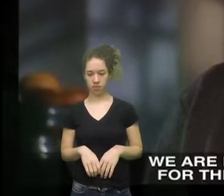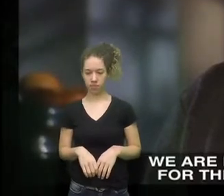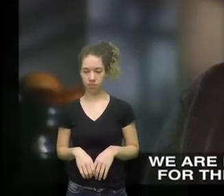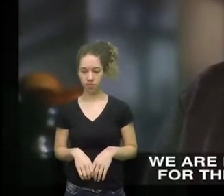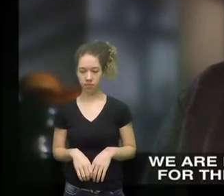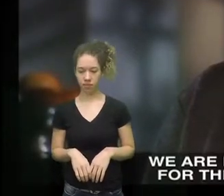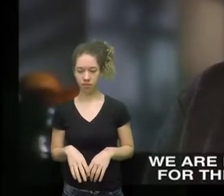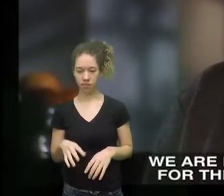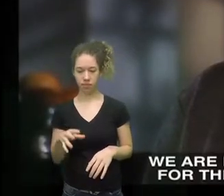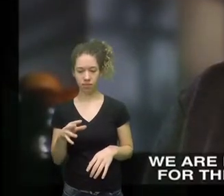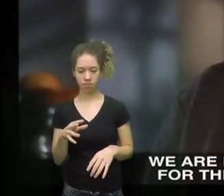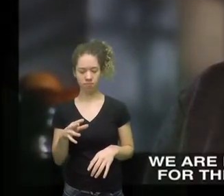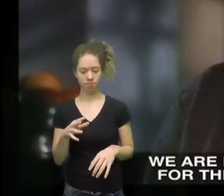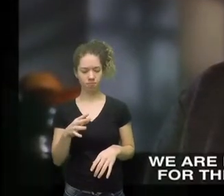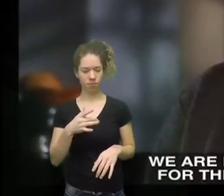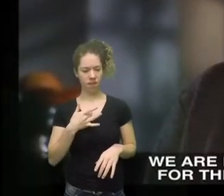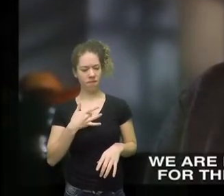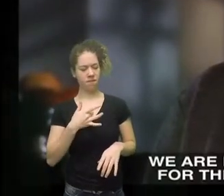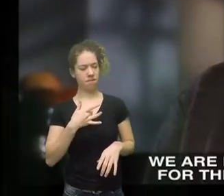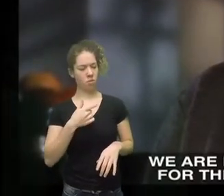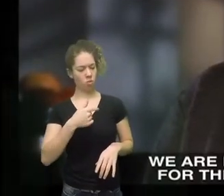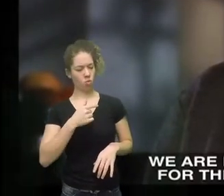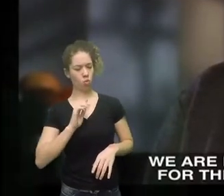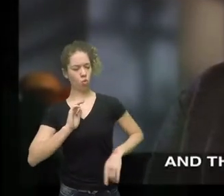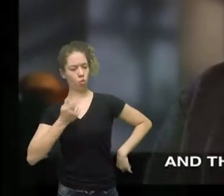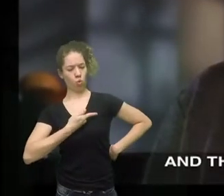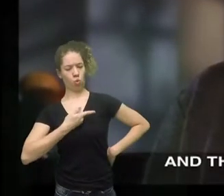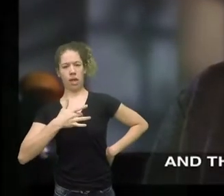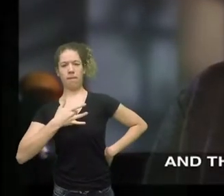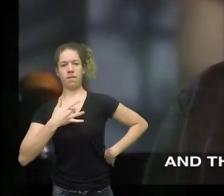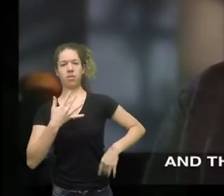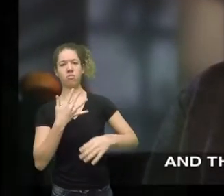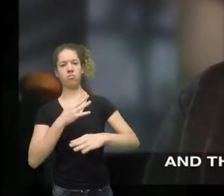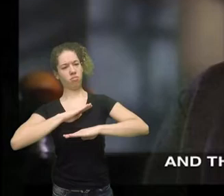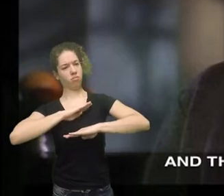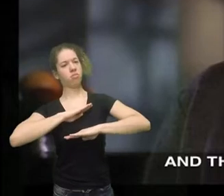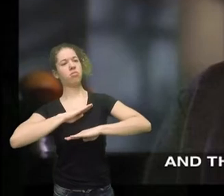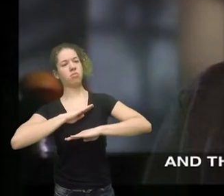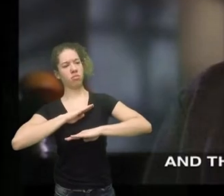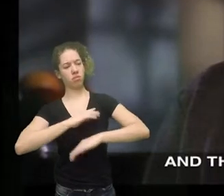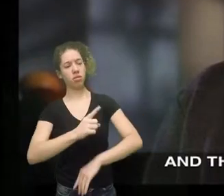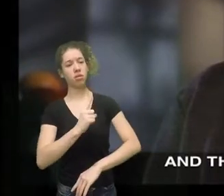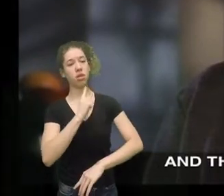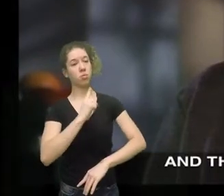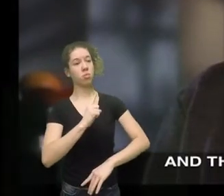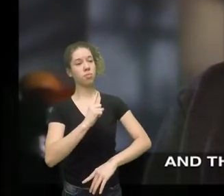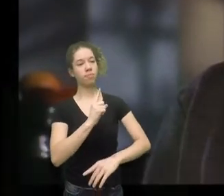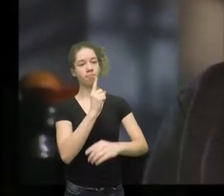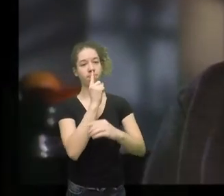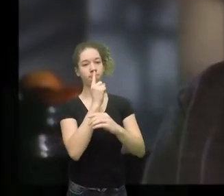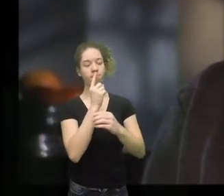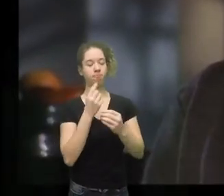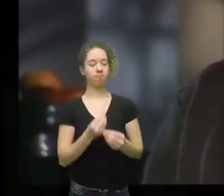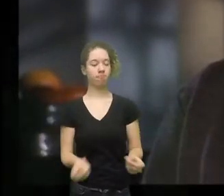We are more than paid back for the sufferings of war and the disappointments of peace.